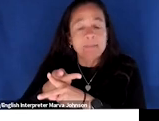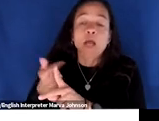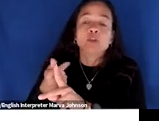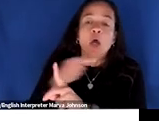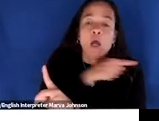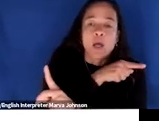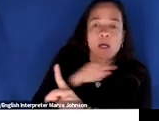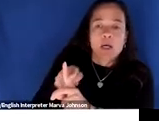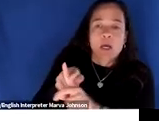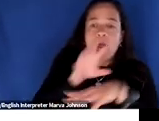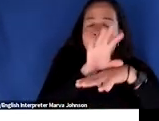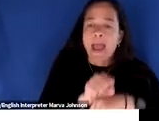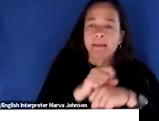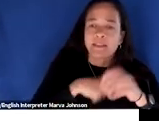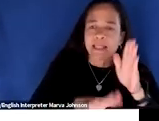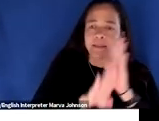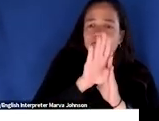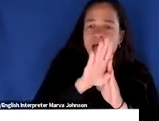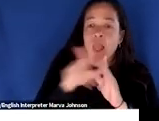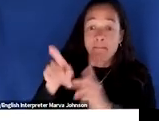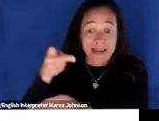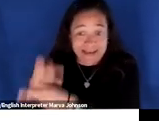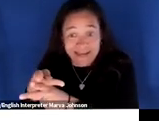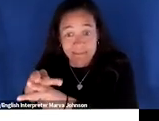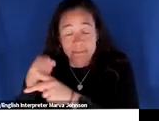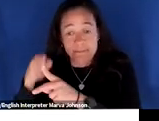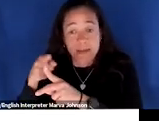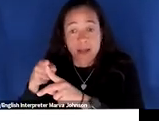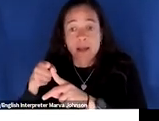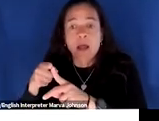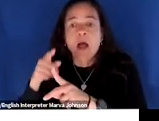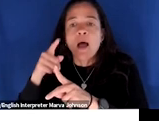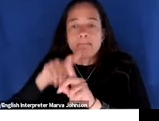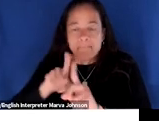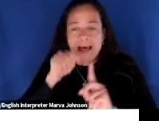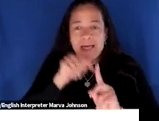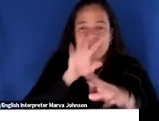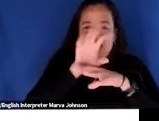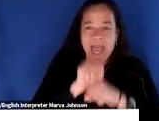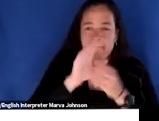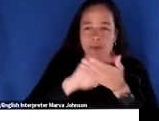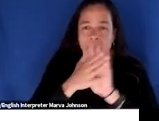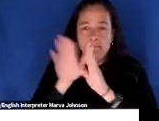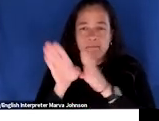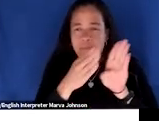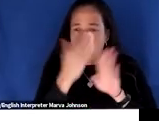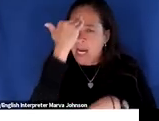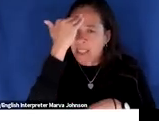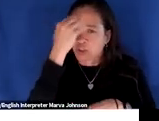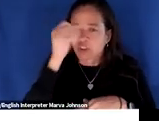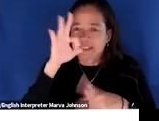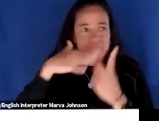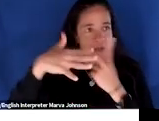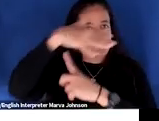maintain the reward but shift the habit to being more conscious of this climate era that we find ourselves in